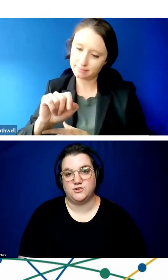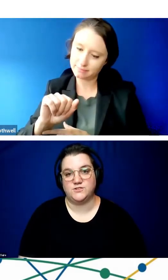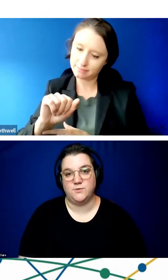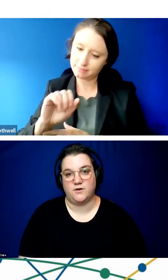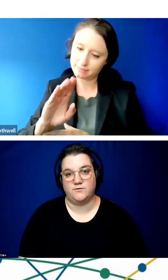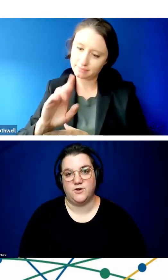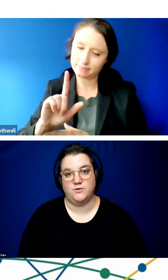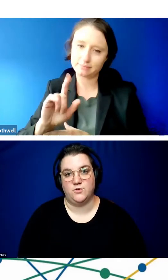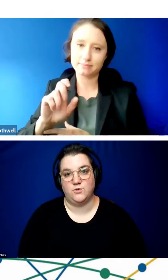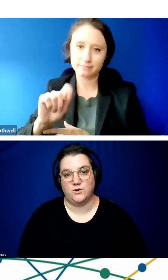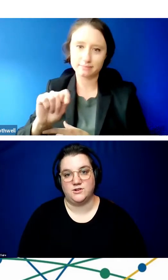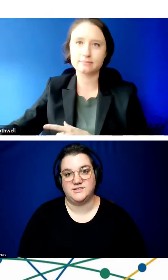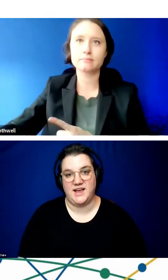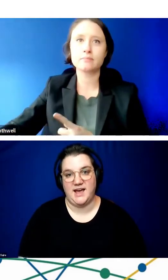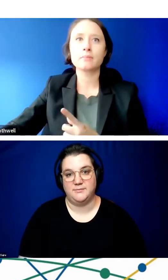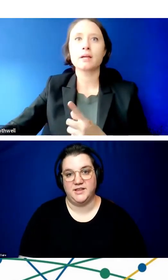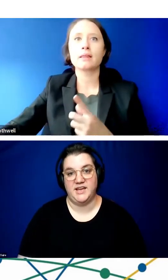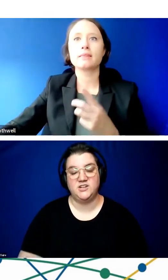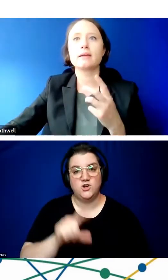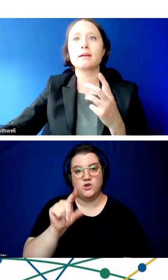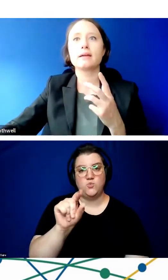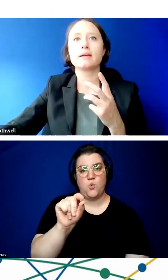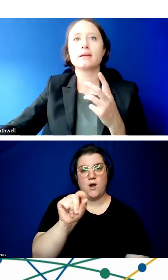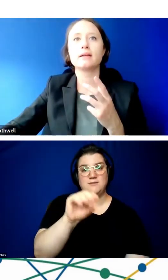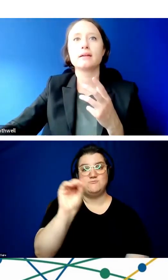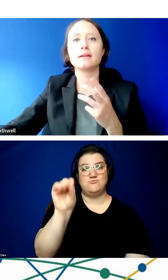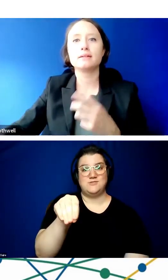computer, smartphone or tablet.